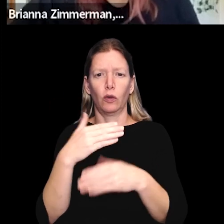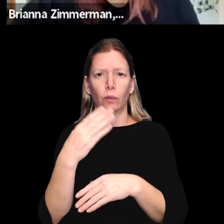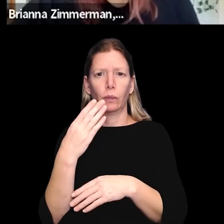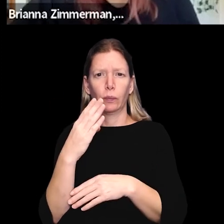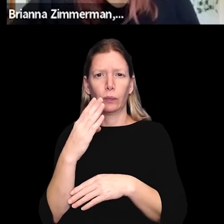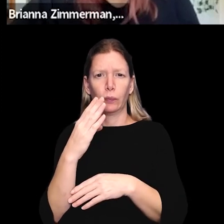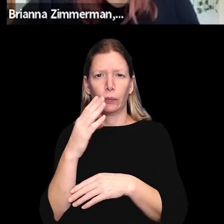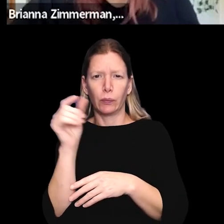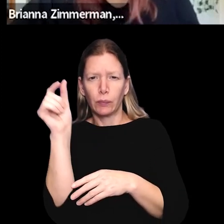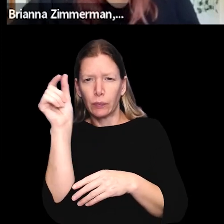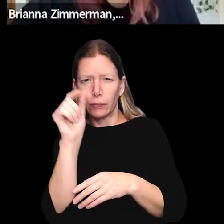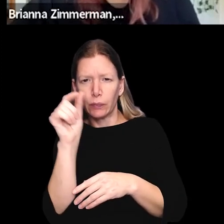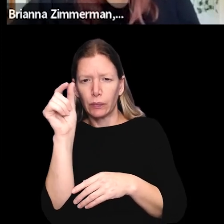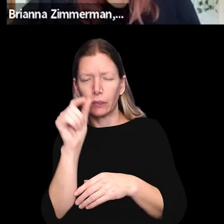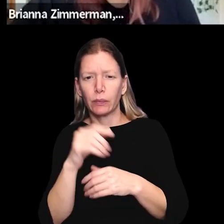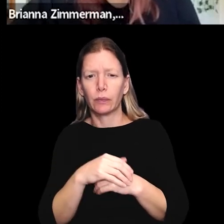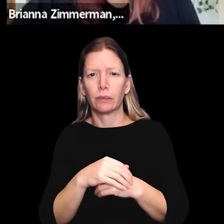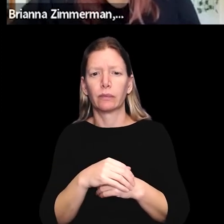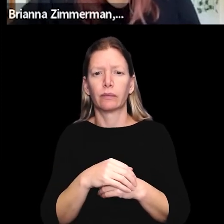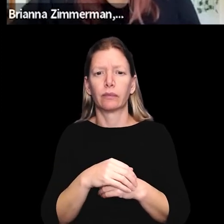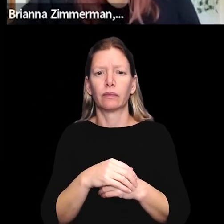sort of dark blue.